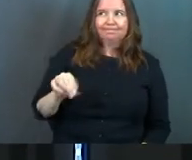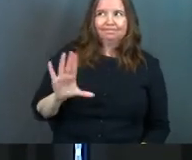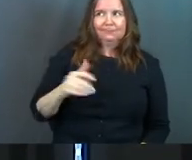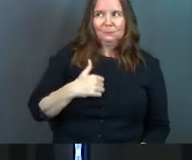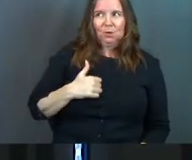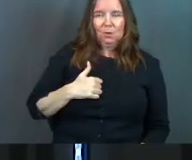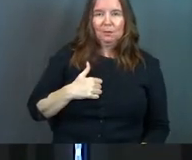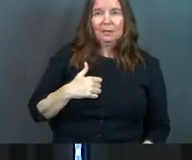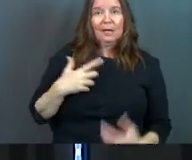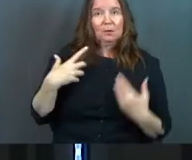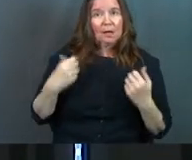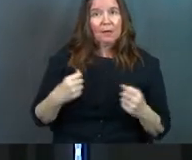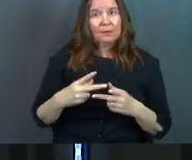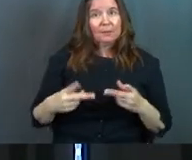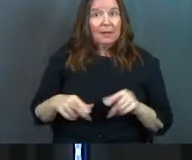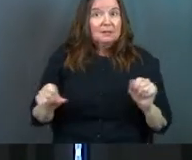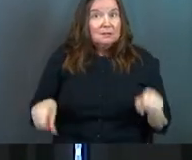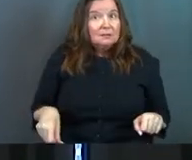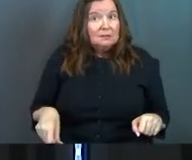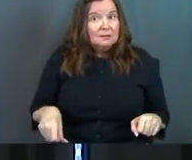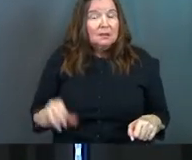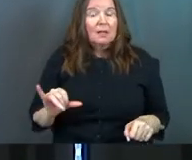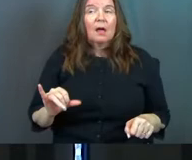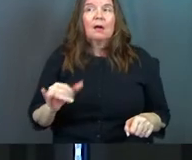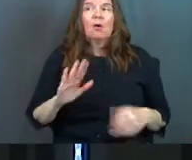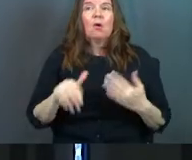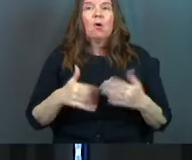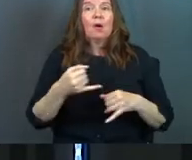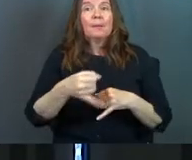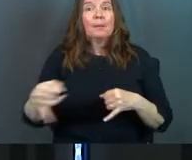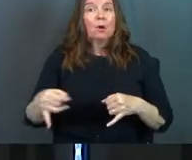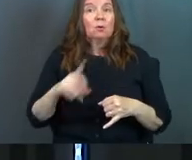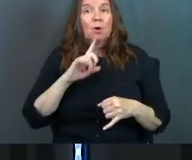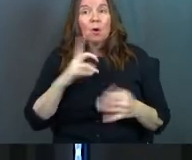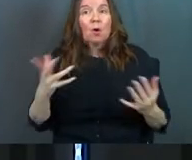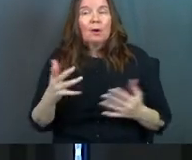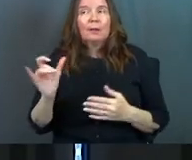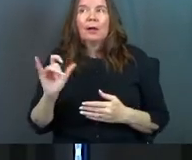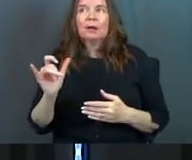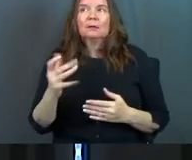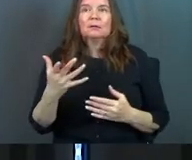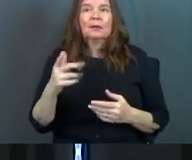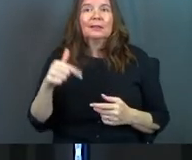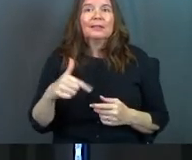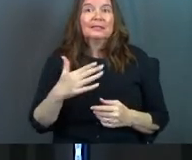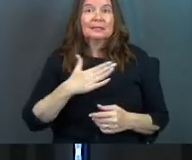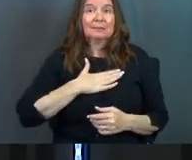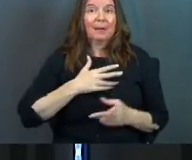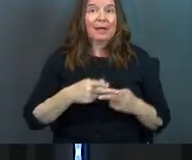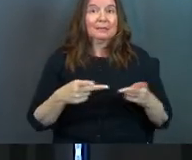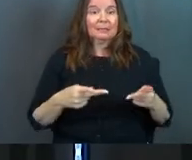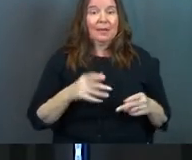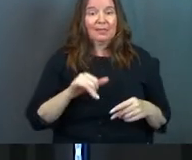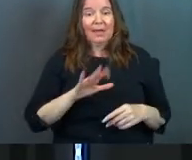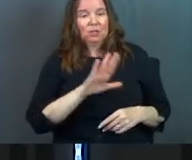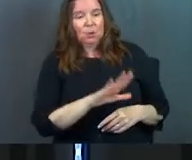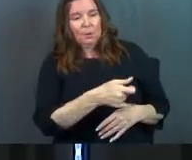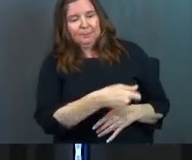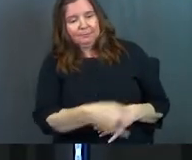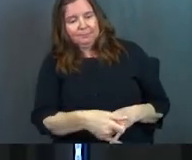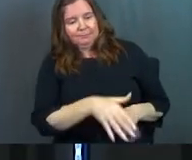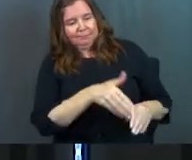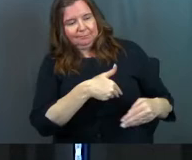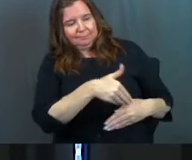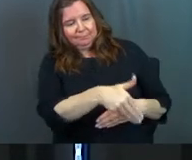your relationship to a healthier place. Right? Like all boundaries are is like, you know, this is my space and that is your